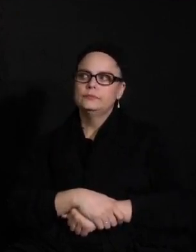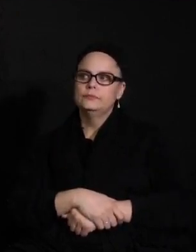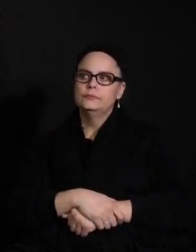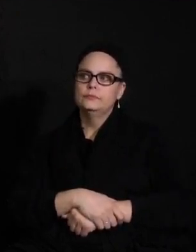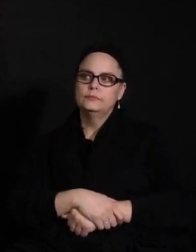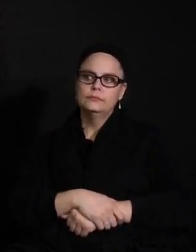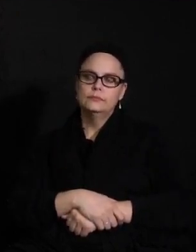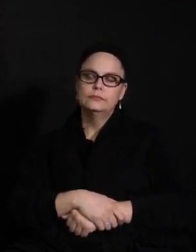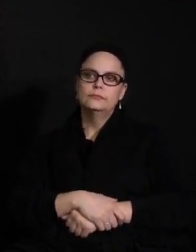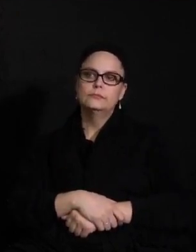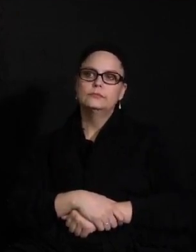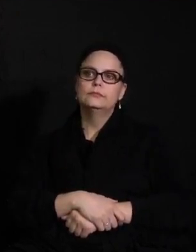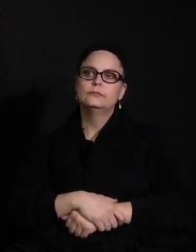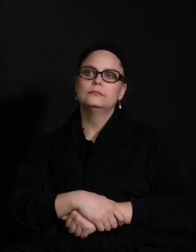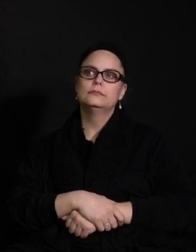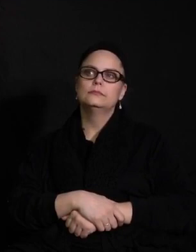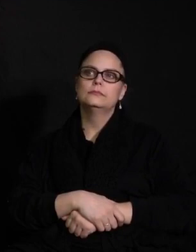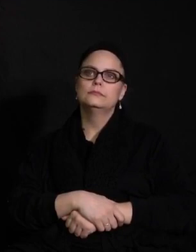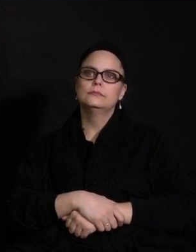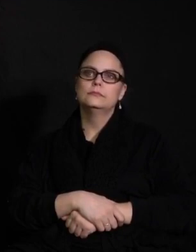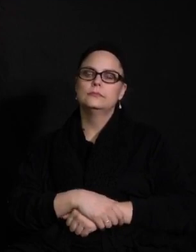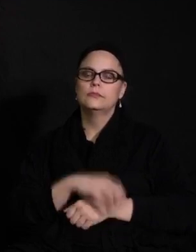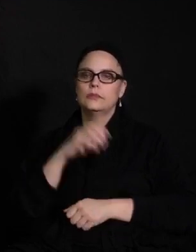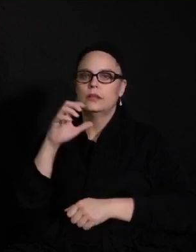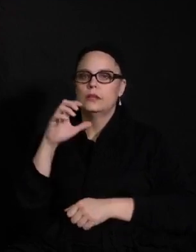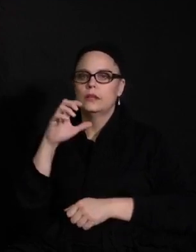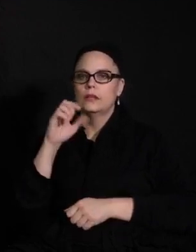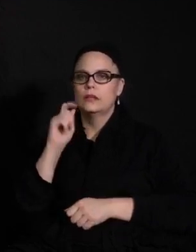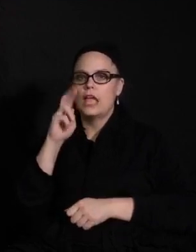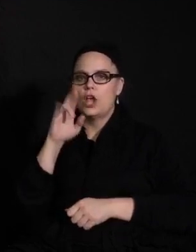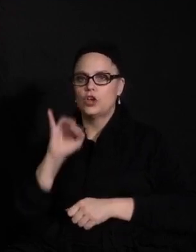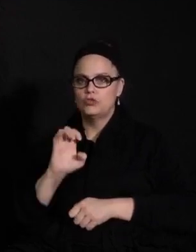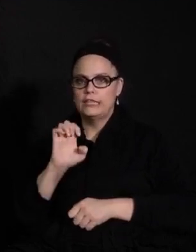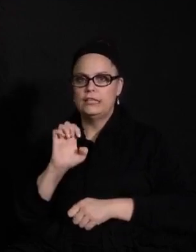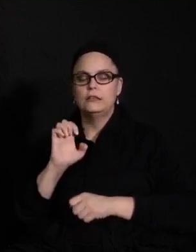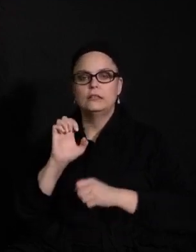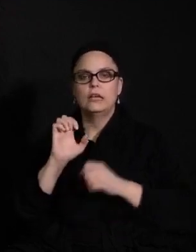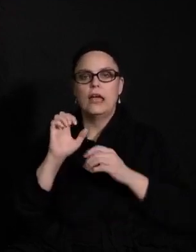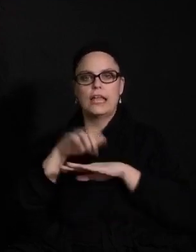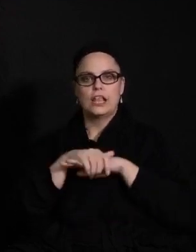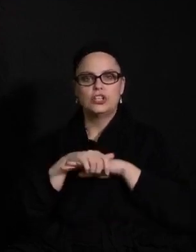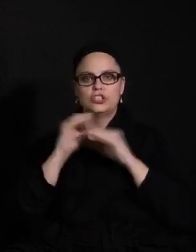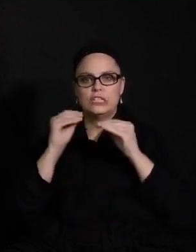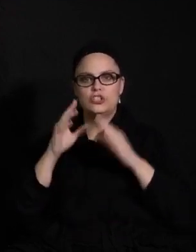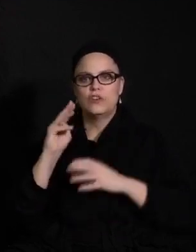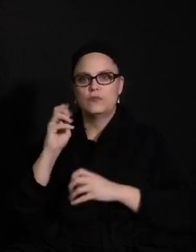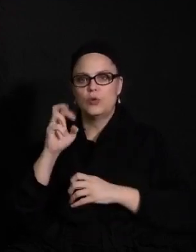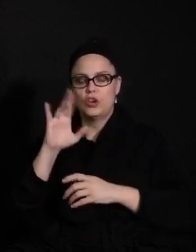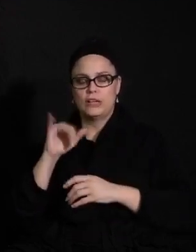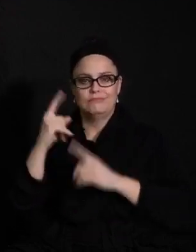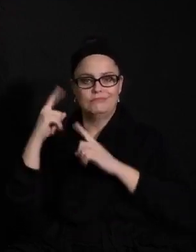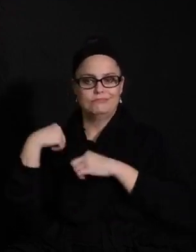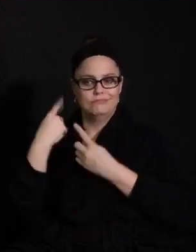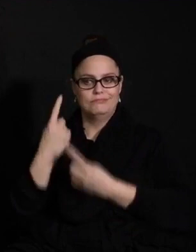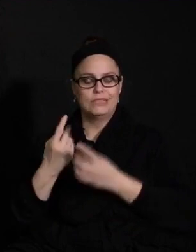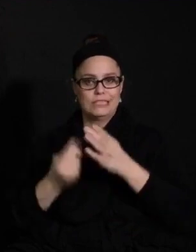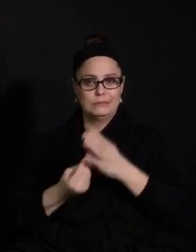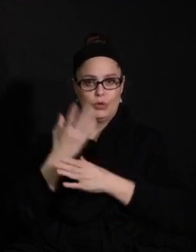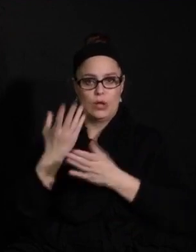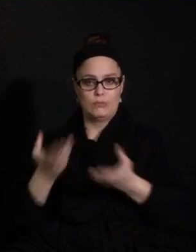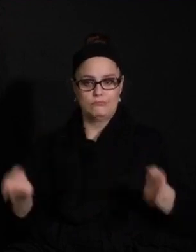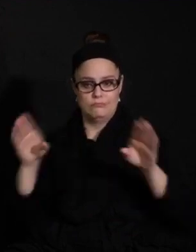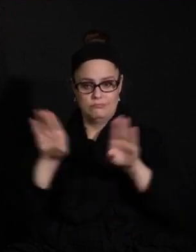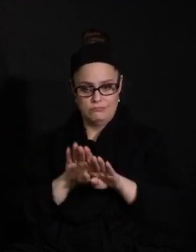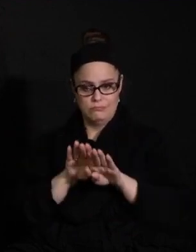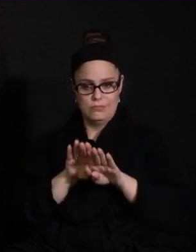And I'm Carrie Bittner, English teacher at Murray. Ever since last spring, when the shutdown started, there's been